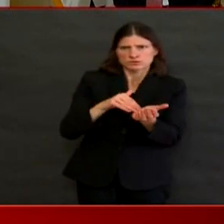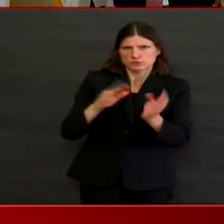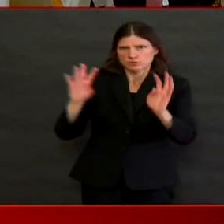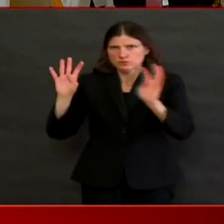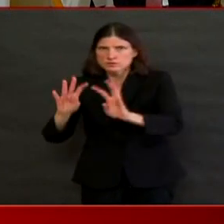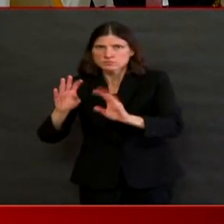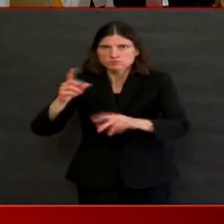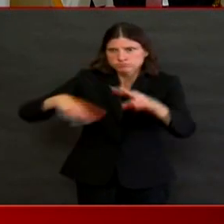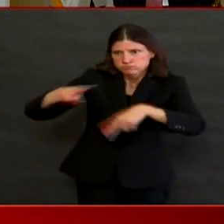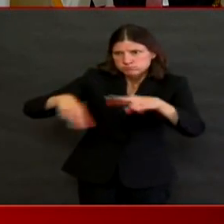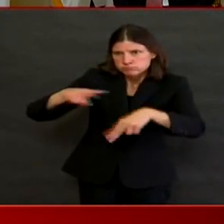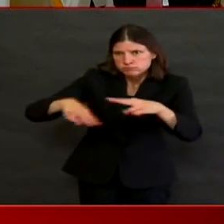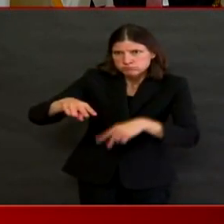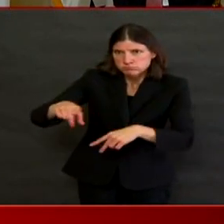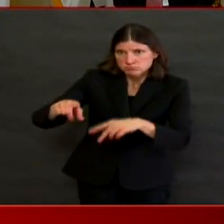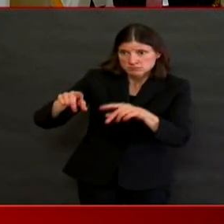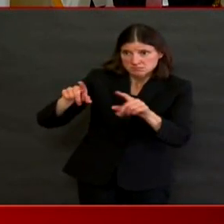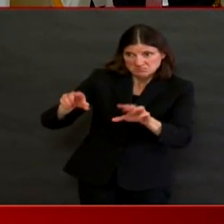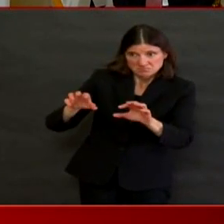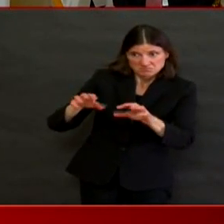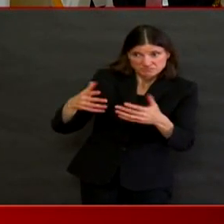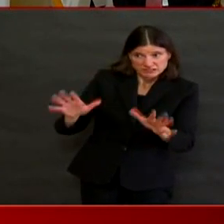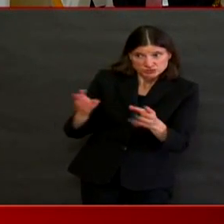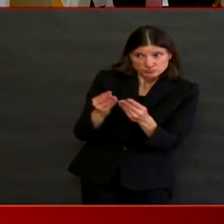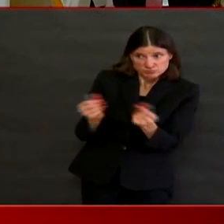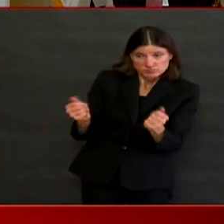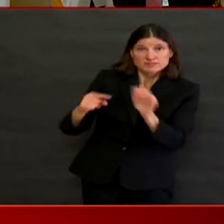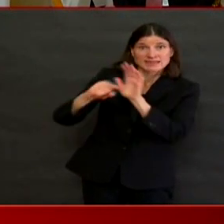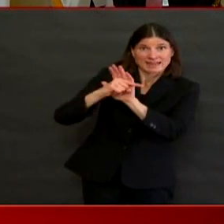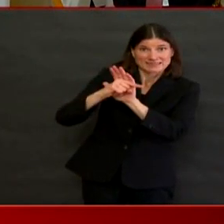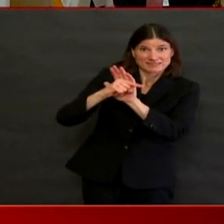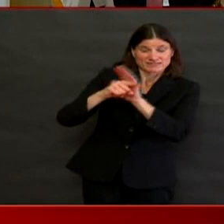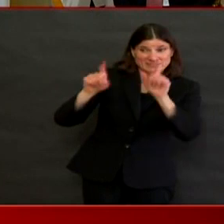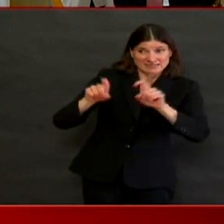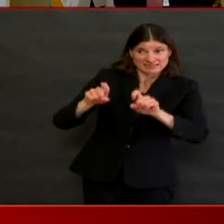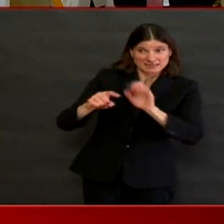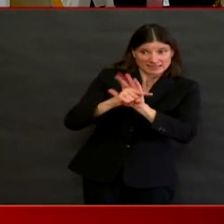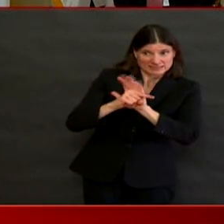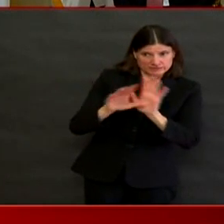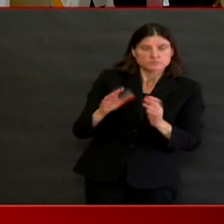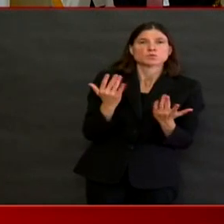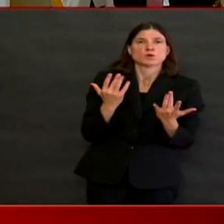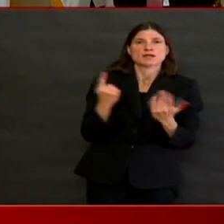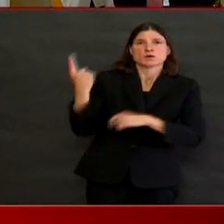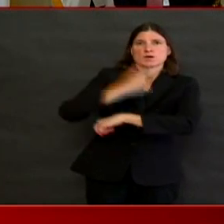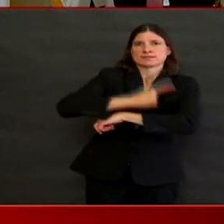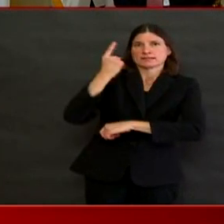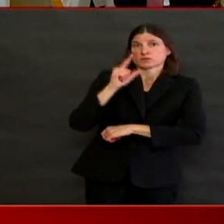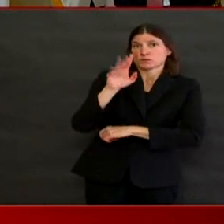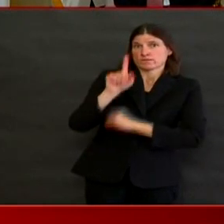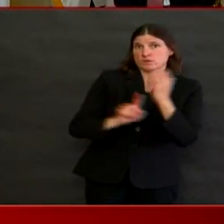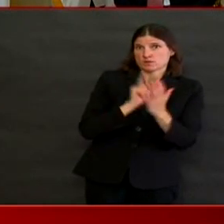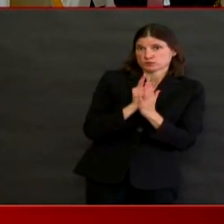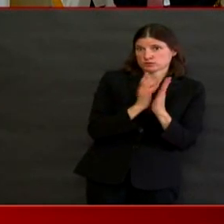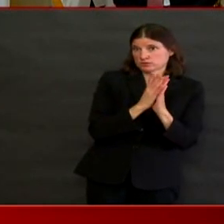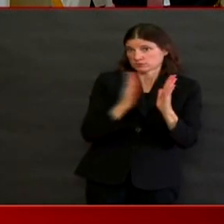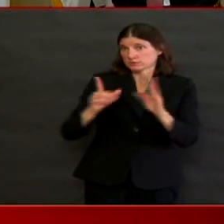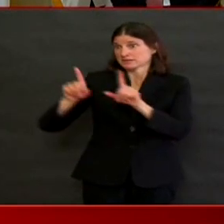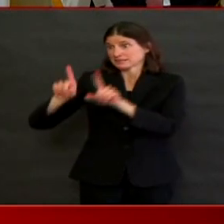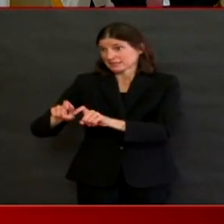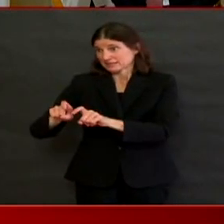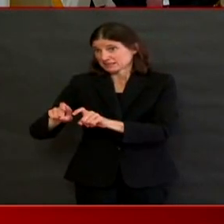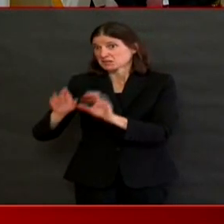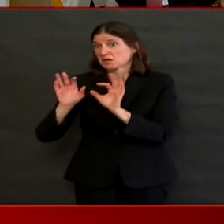the hospital. There are, the second strategy strategy is a non-test-based strategy. It's one that's just